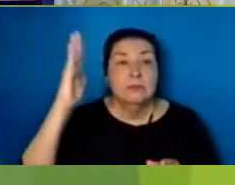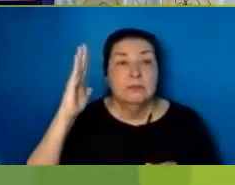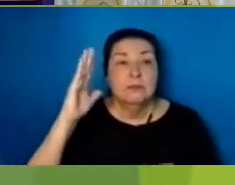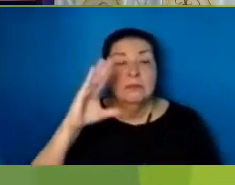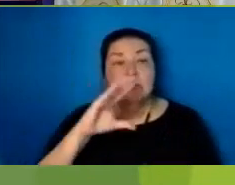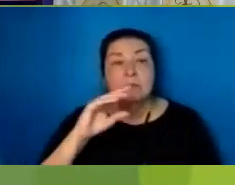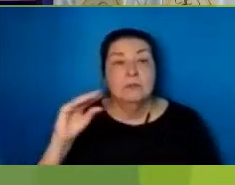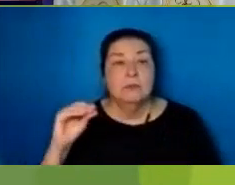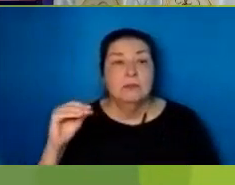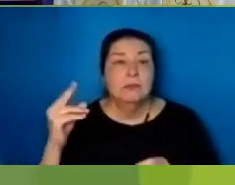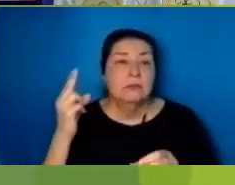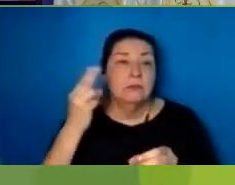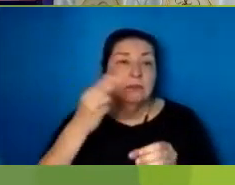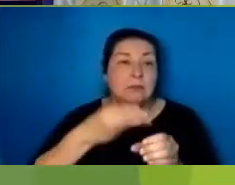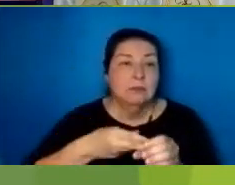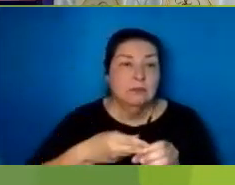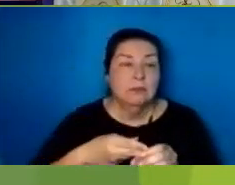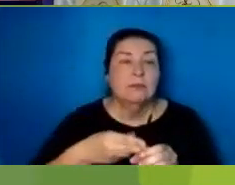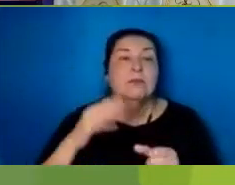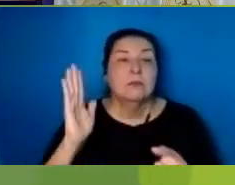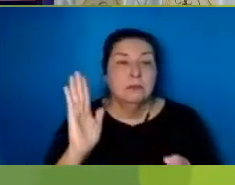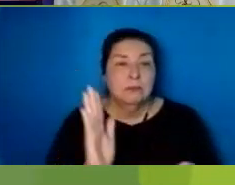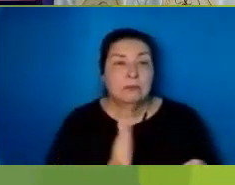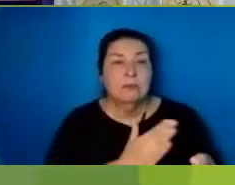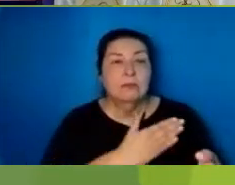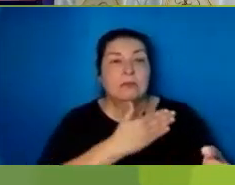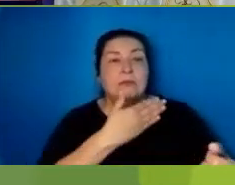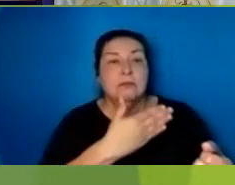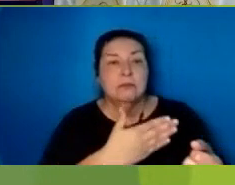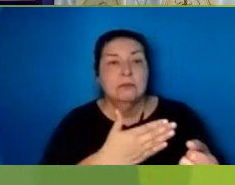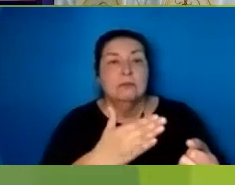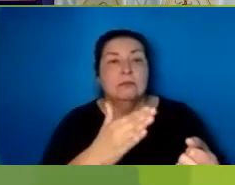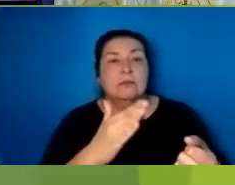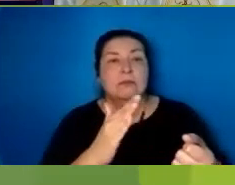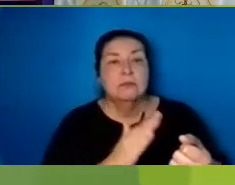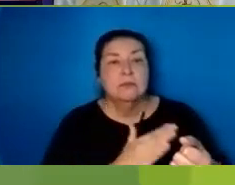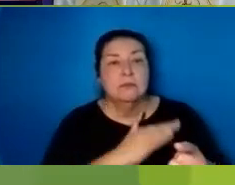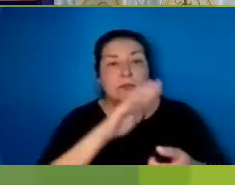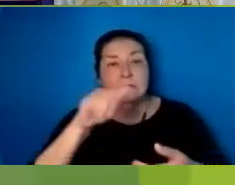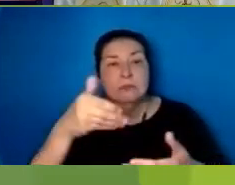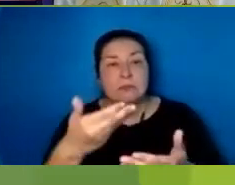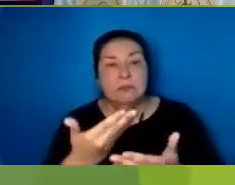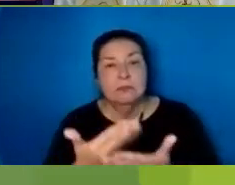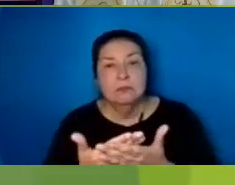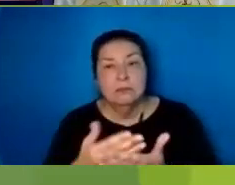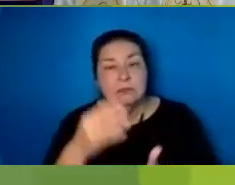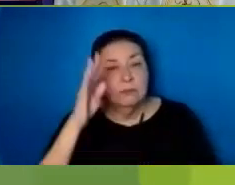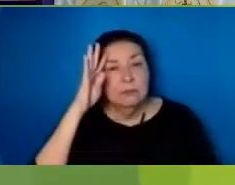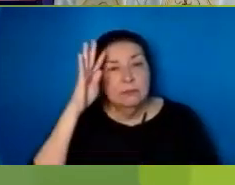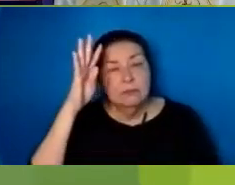the child And joy in the feeling Of all